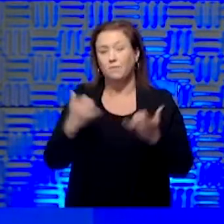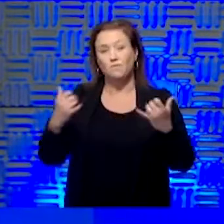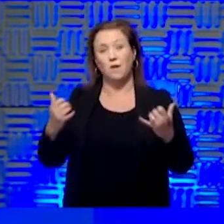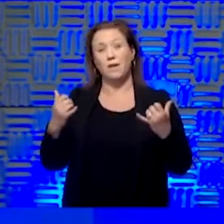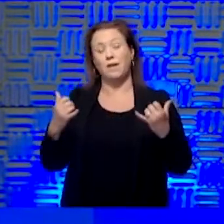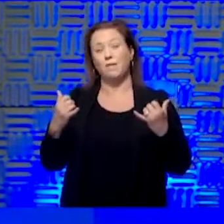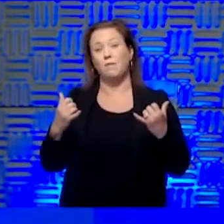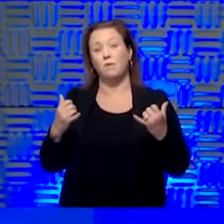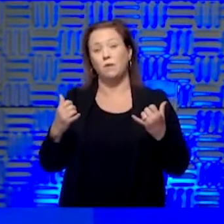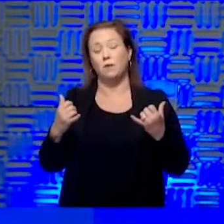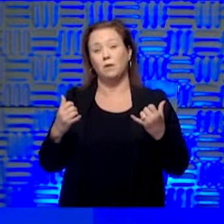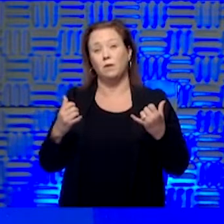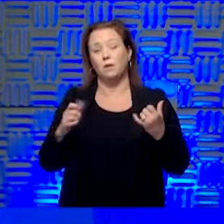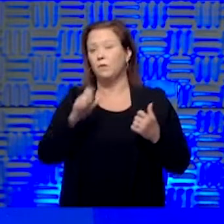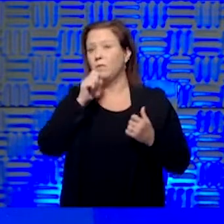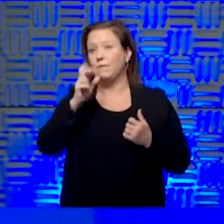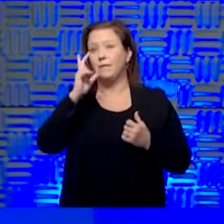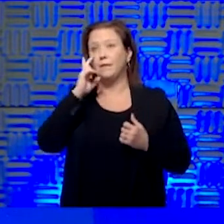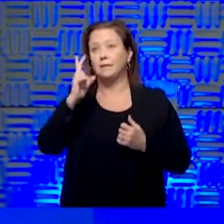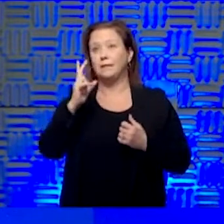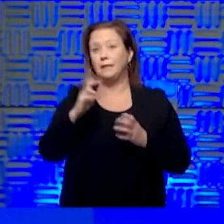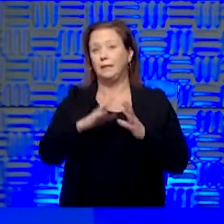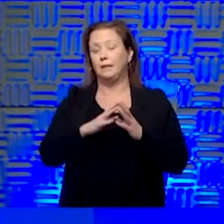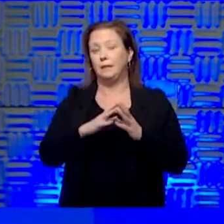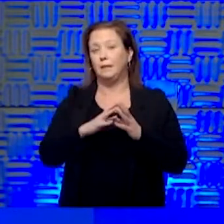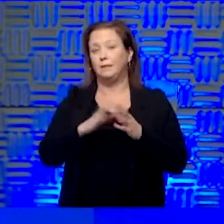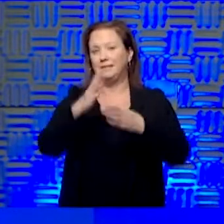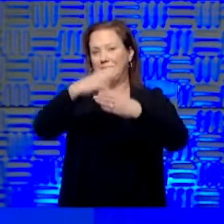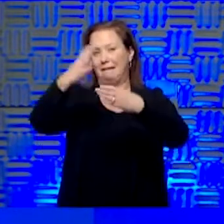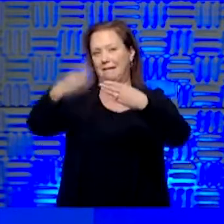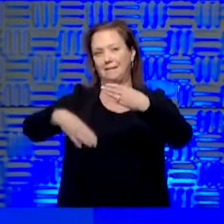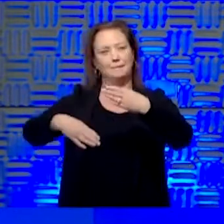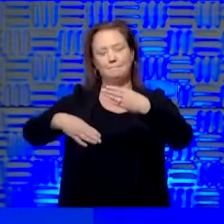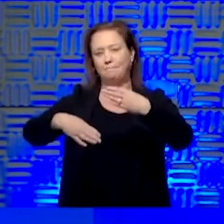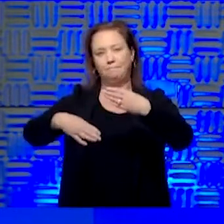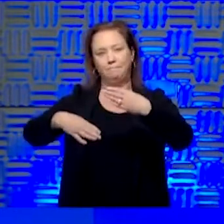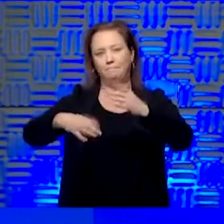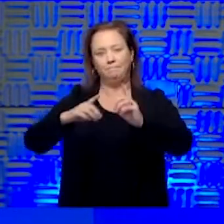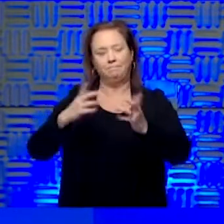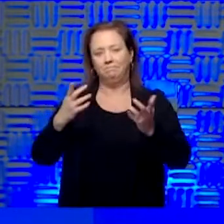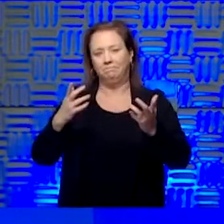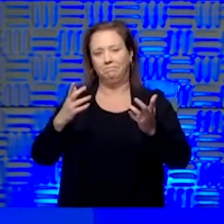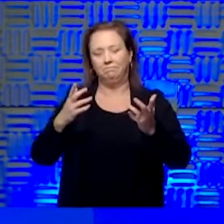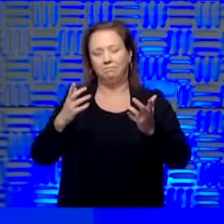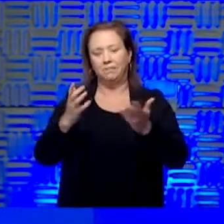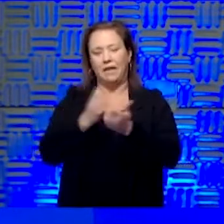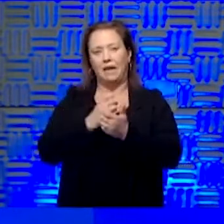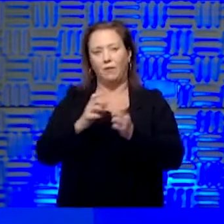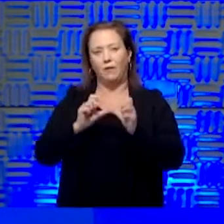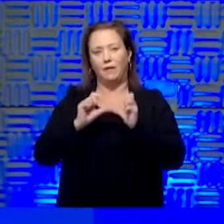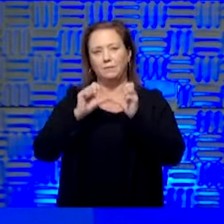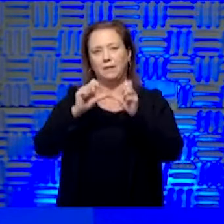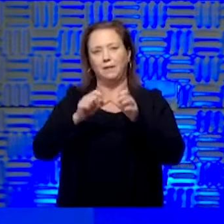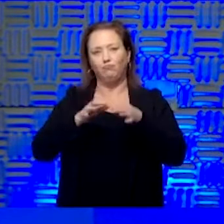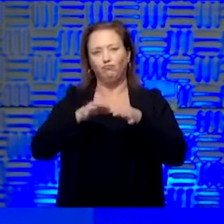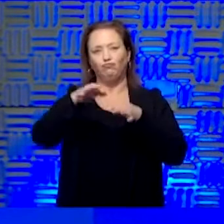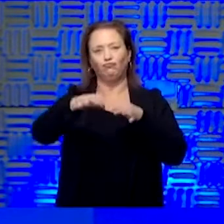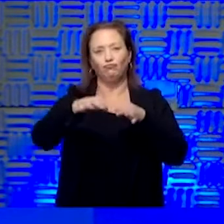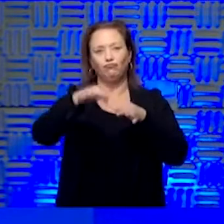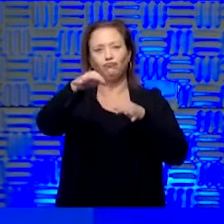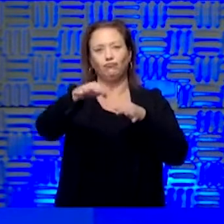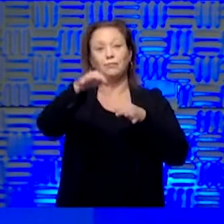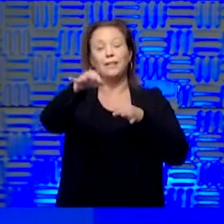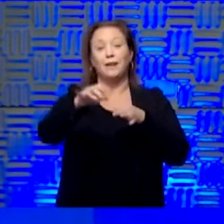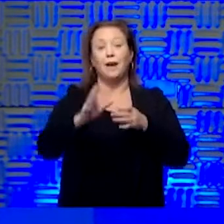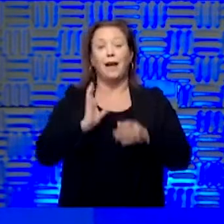we really haven't seen an end point. know, everything is being pushed out longer. The